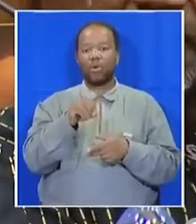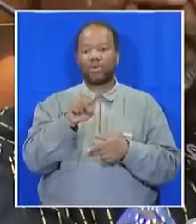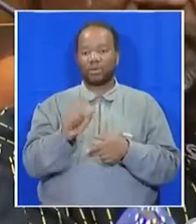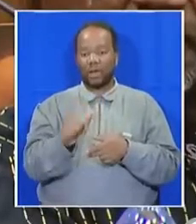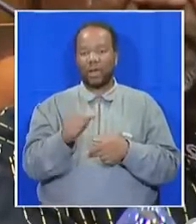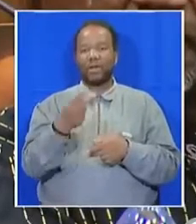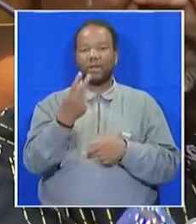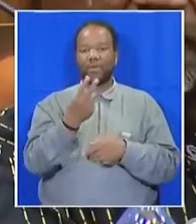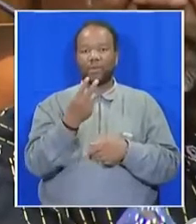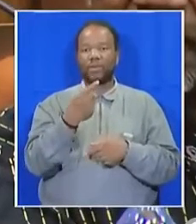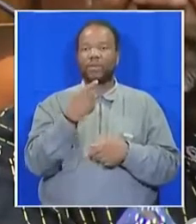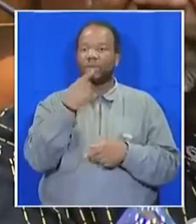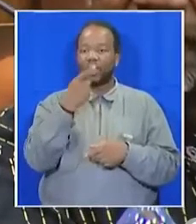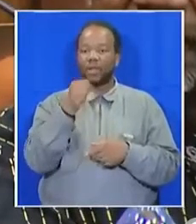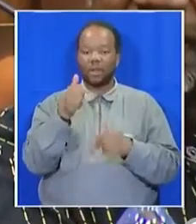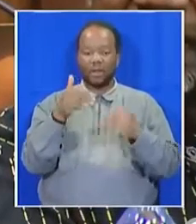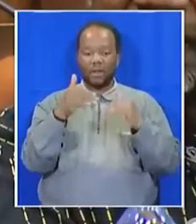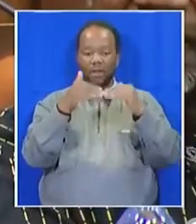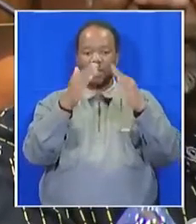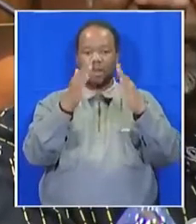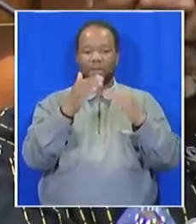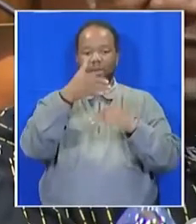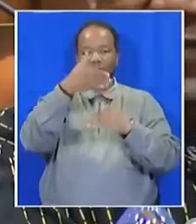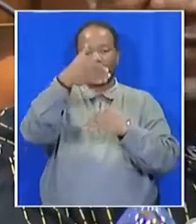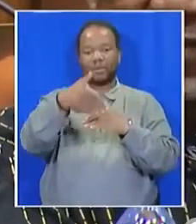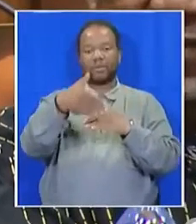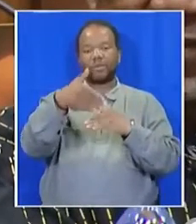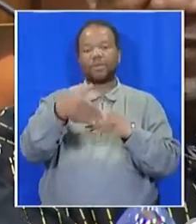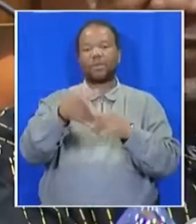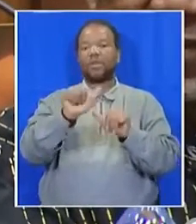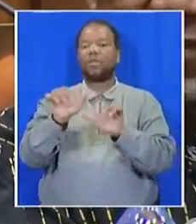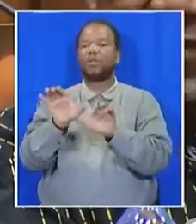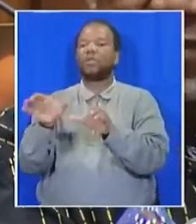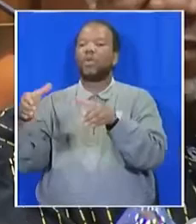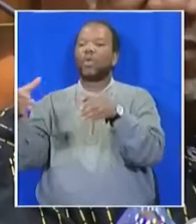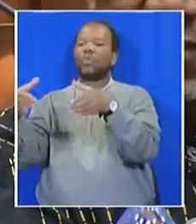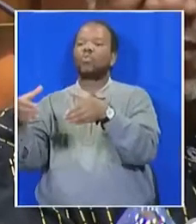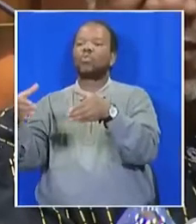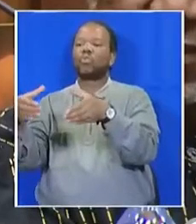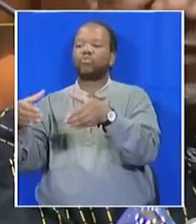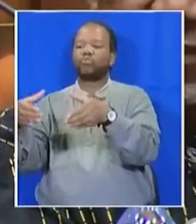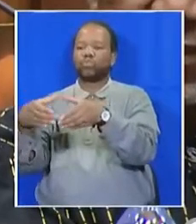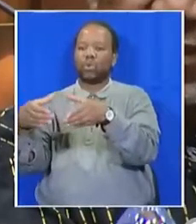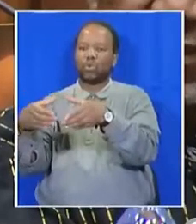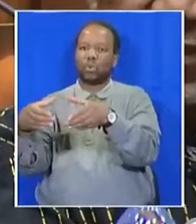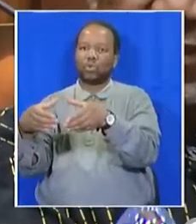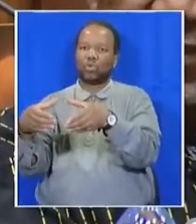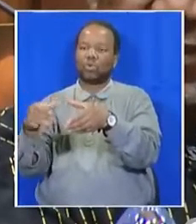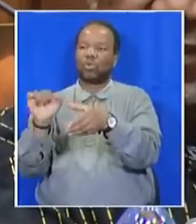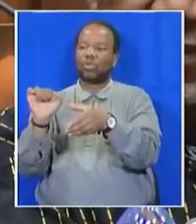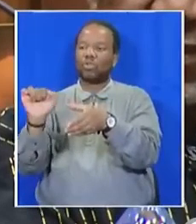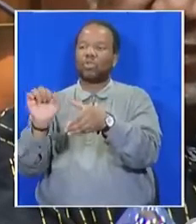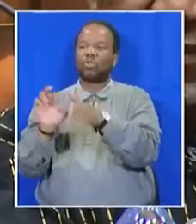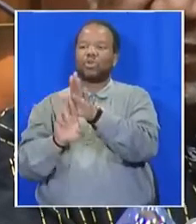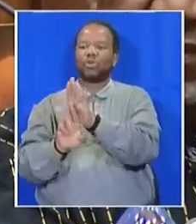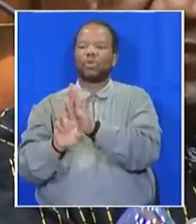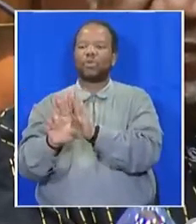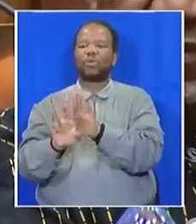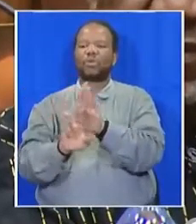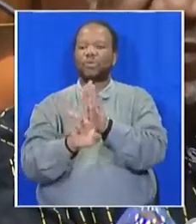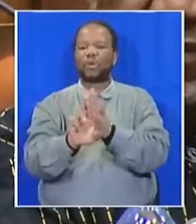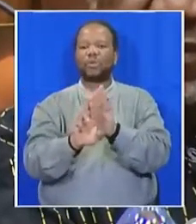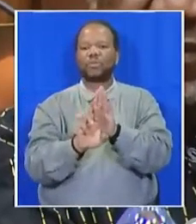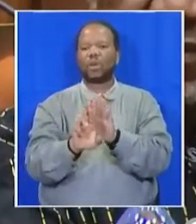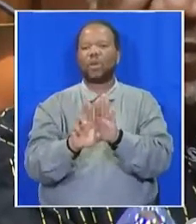this building was a delegation. And they were making representations regarding to